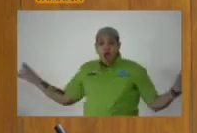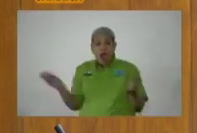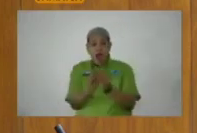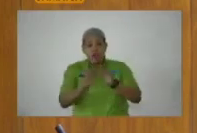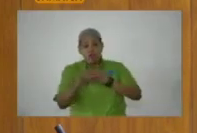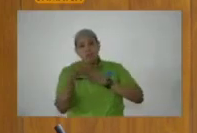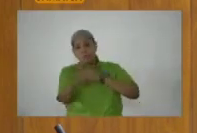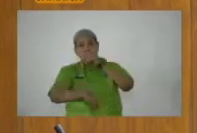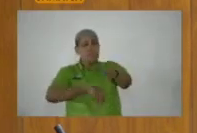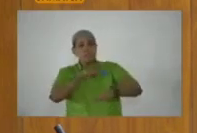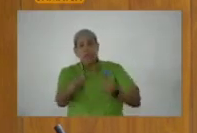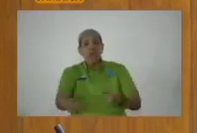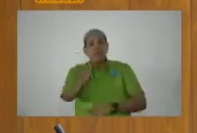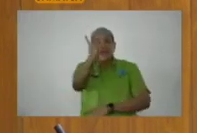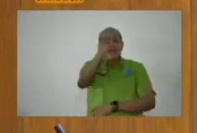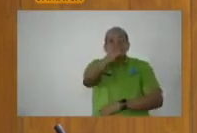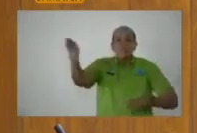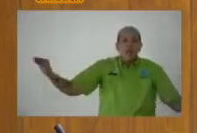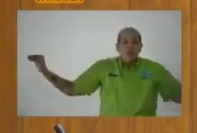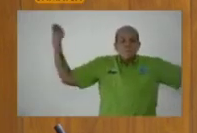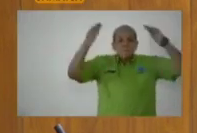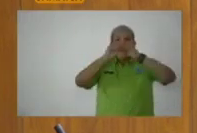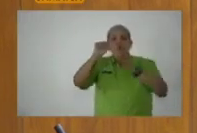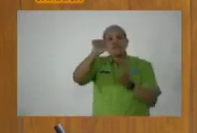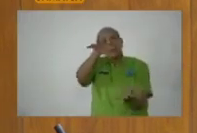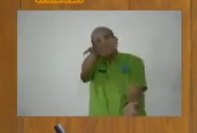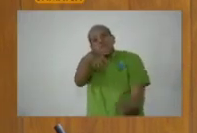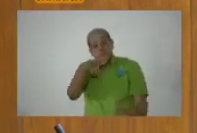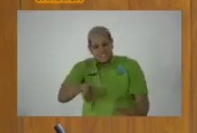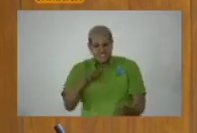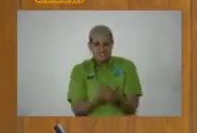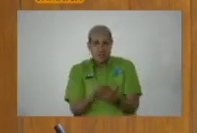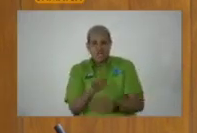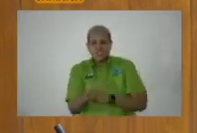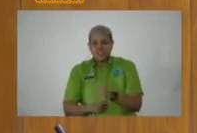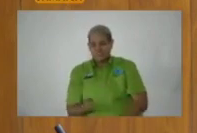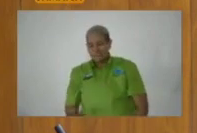Right? $80 billion more this financial year.